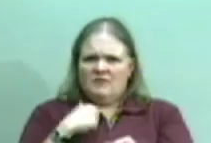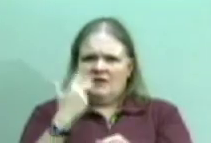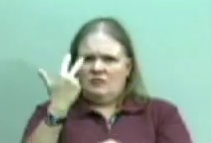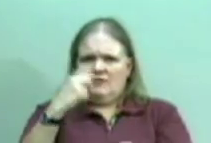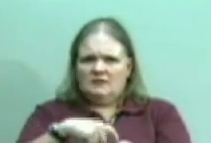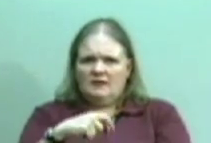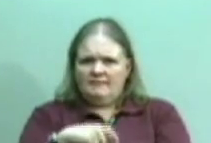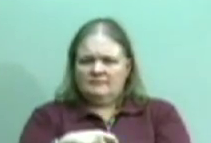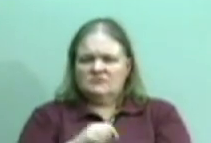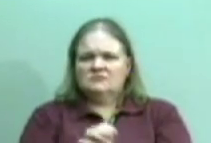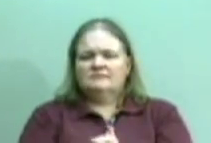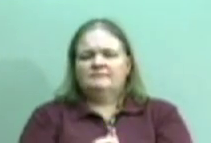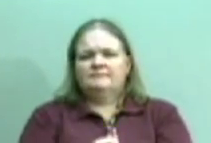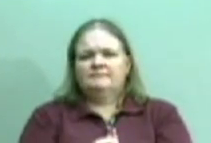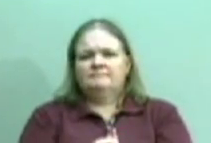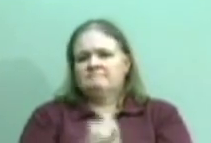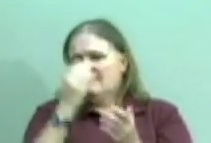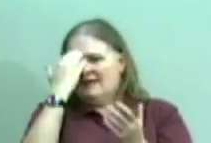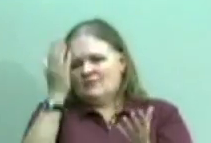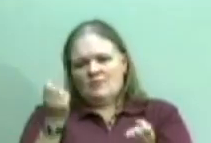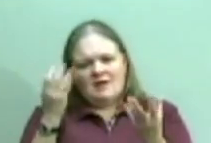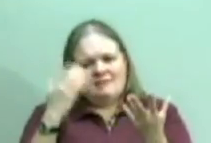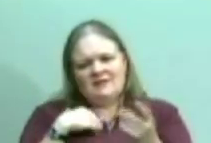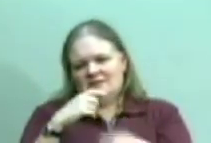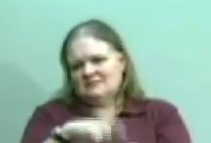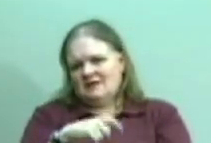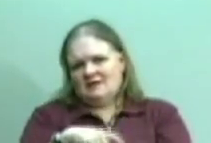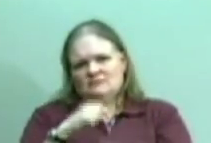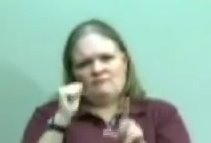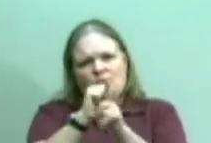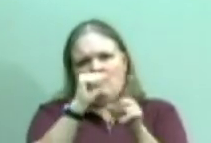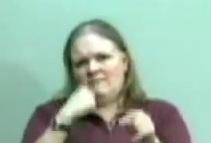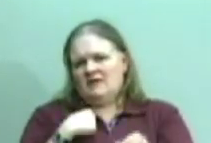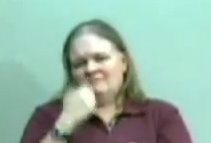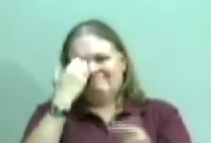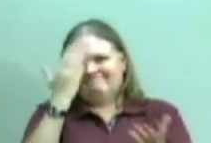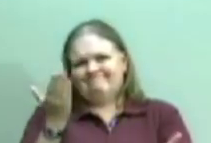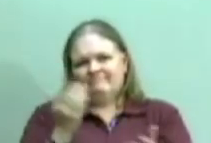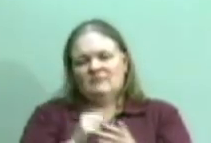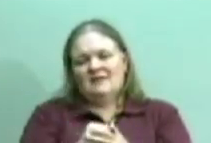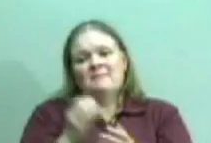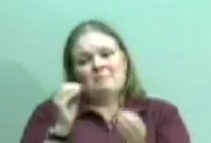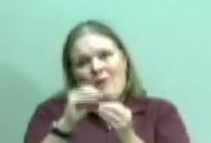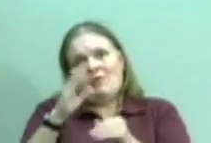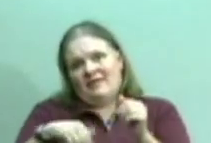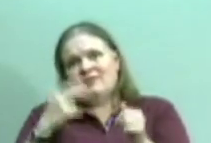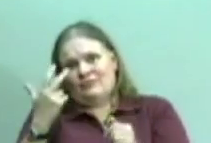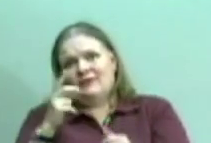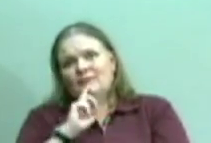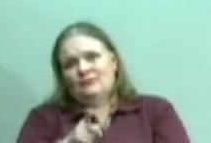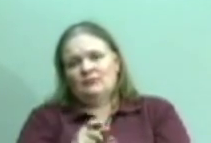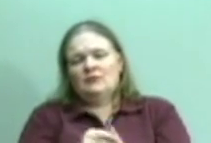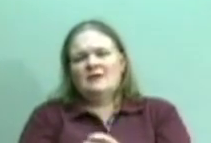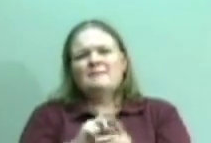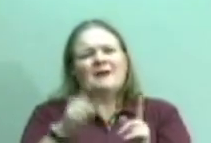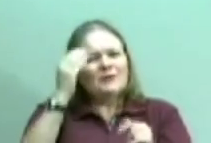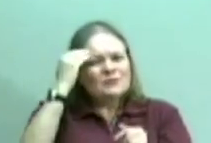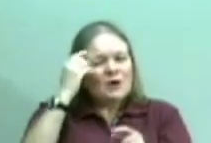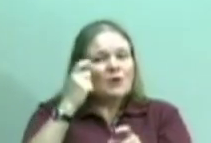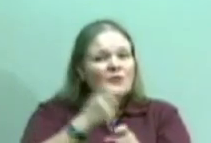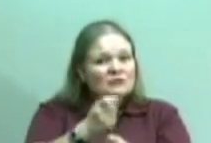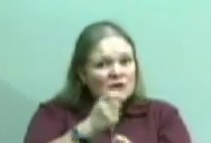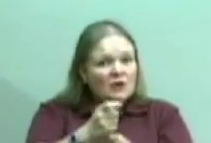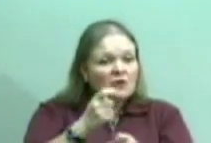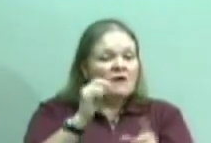I don't know how many times I've been fooled, actually. I know it's been at least more than three, but you know how the joke goes, fool me